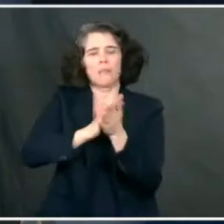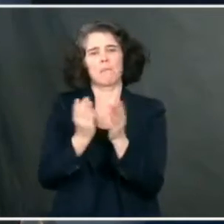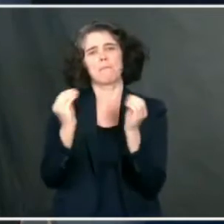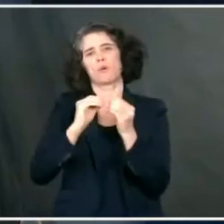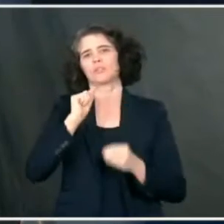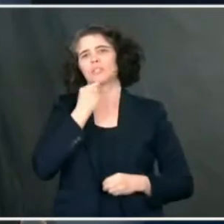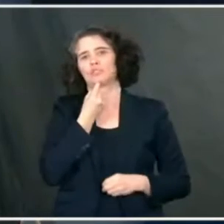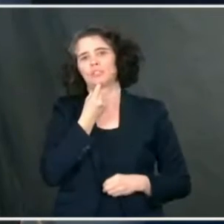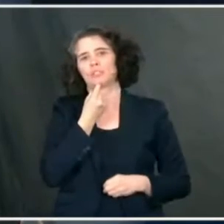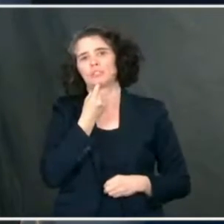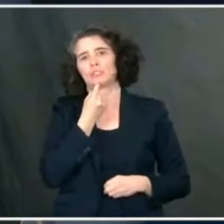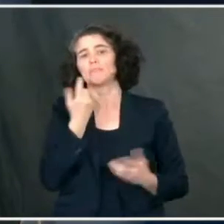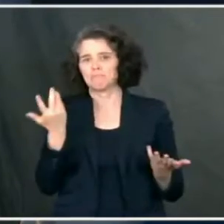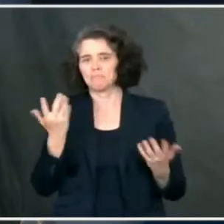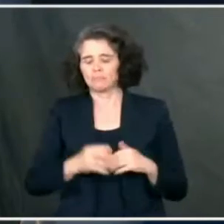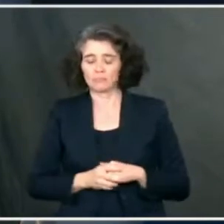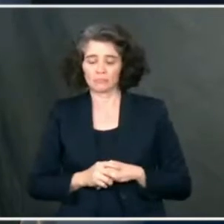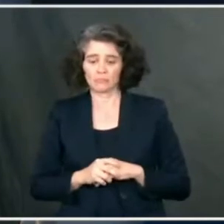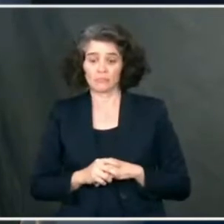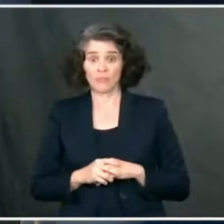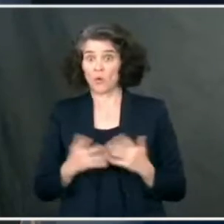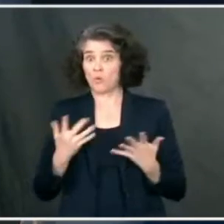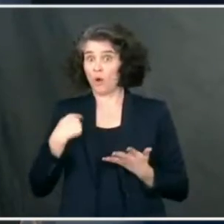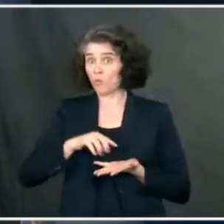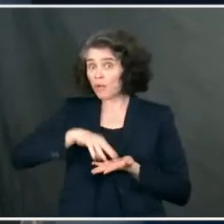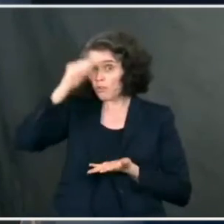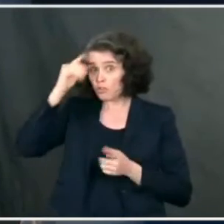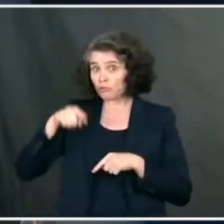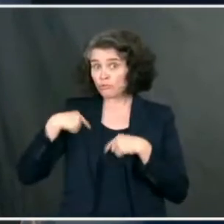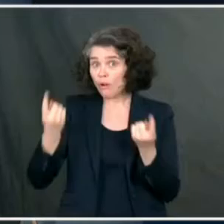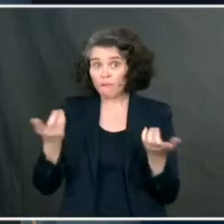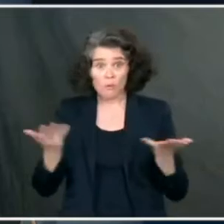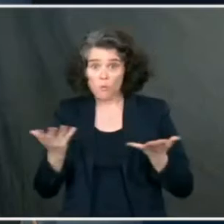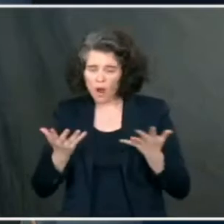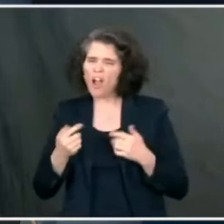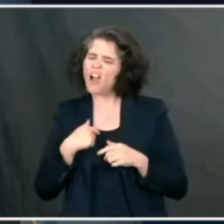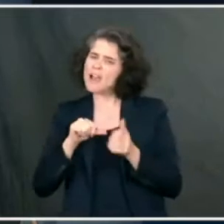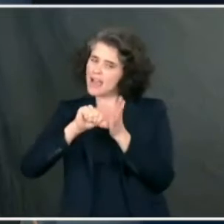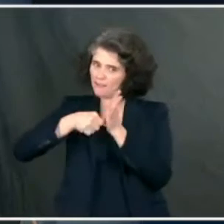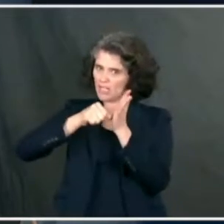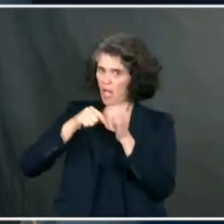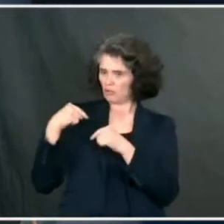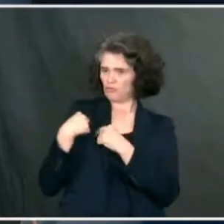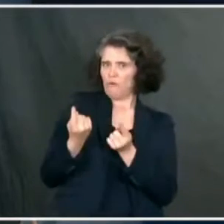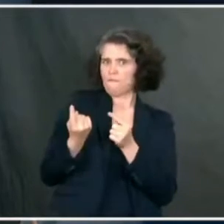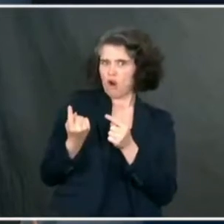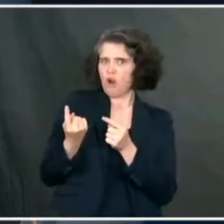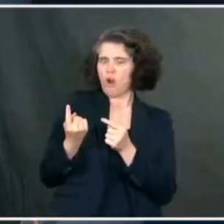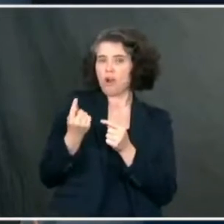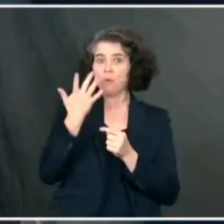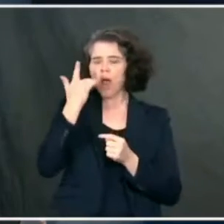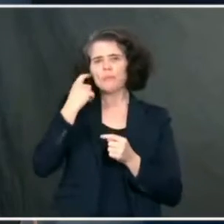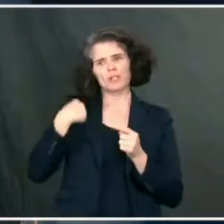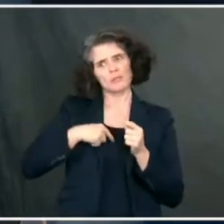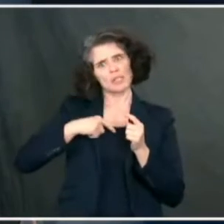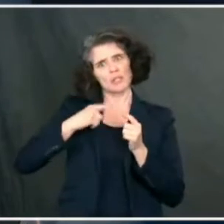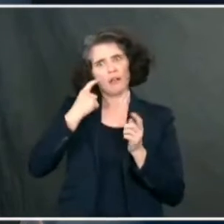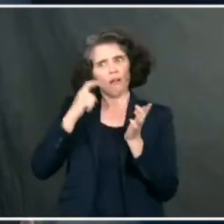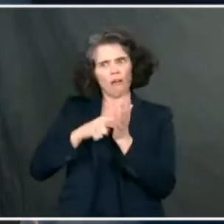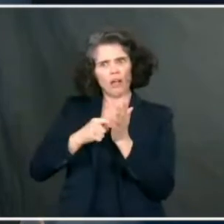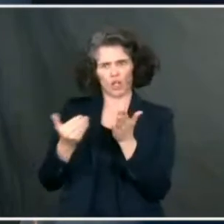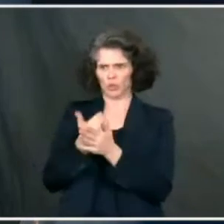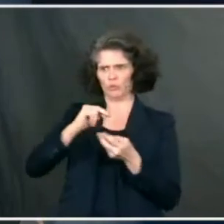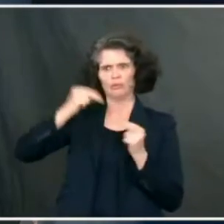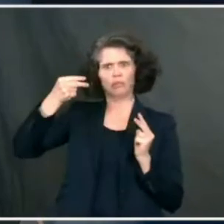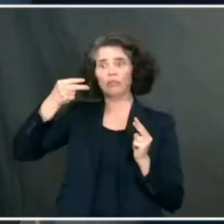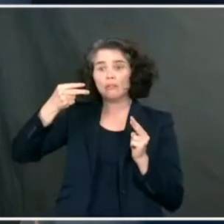learned thus far? And I want to emphasize thus far because we're paying very, very careful attention to this and